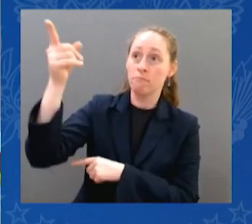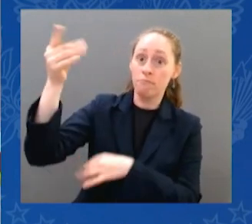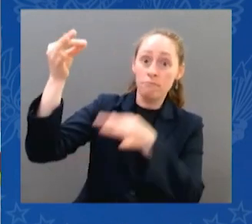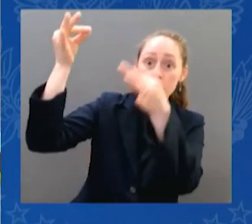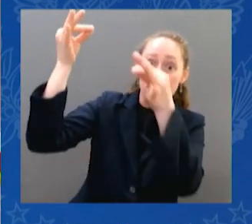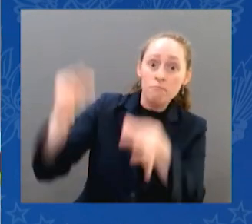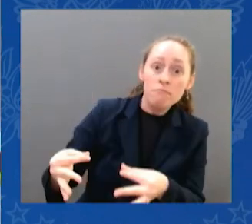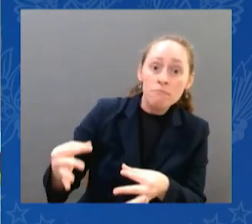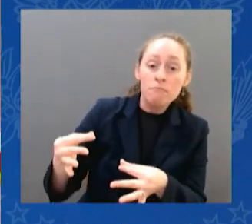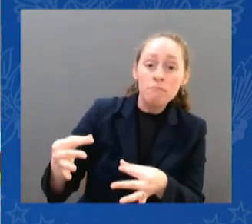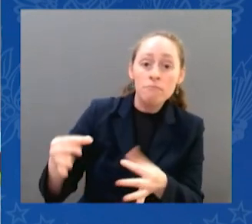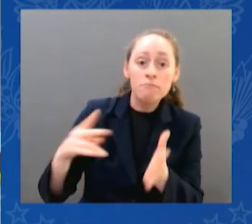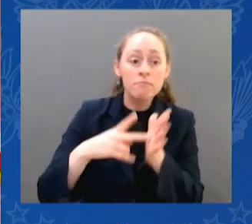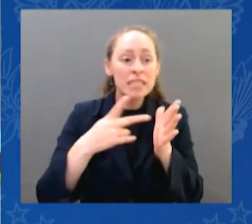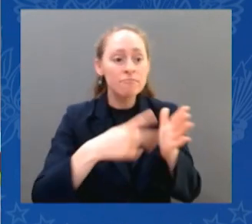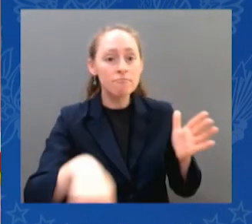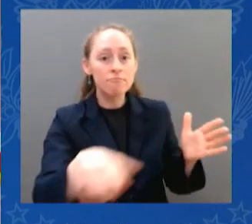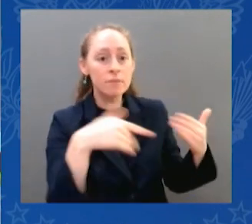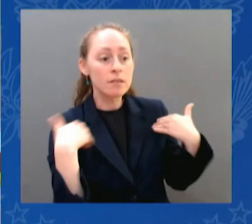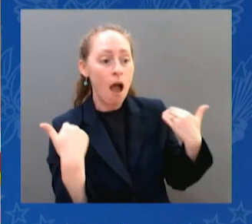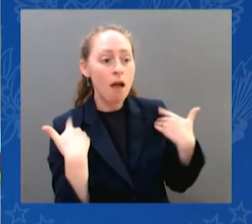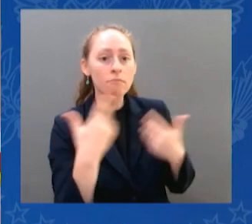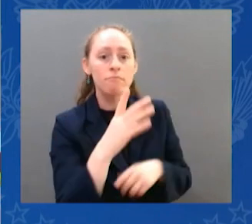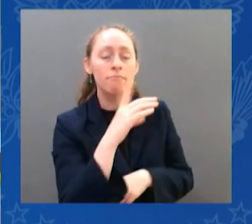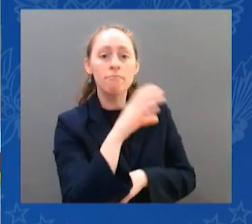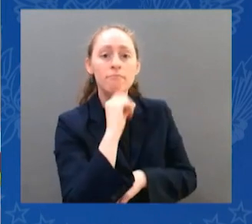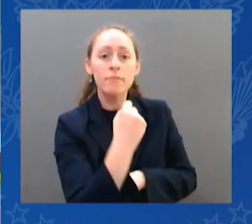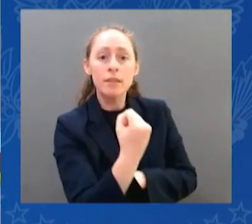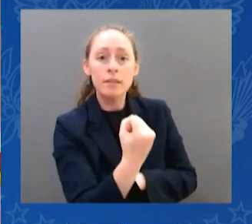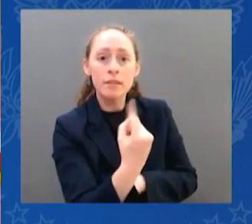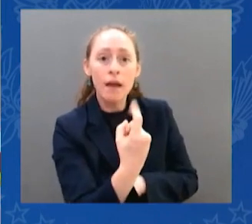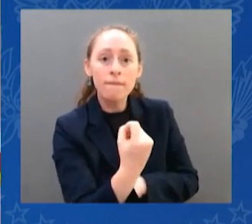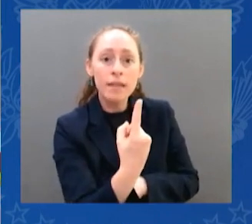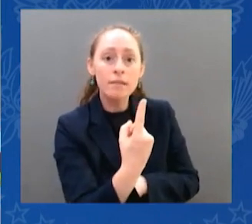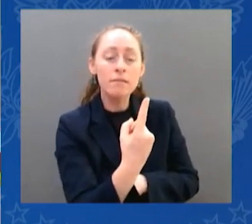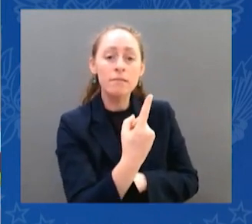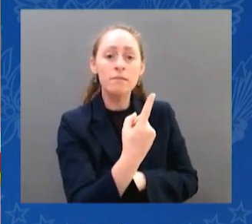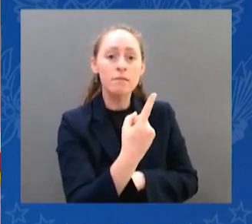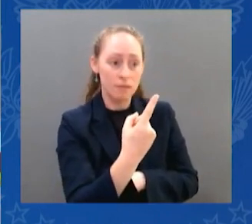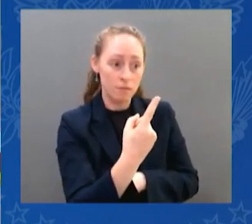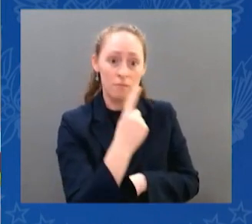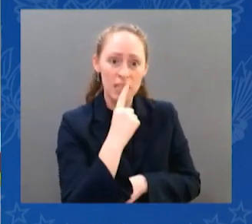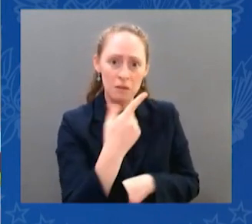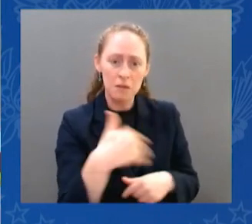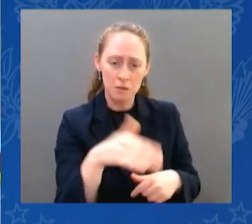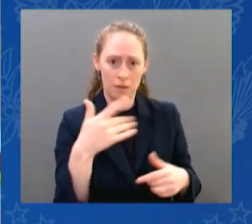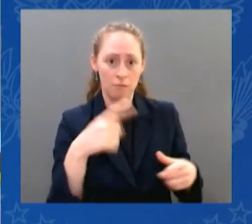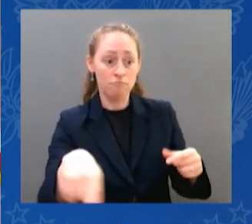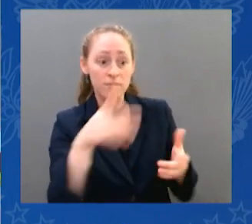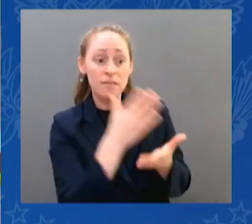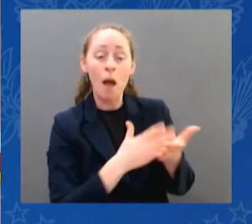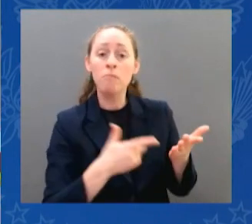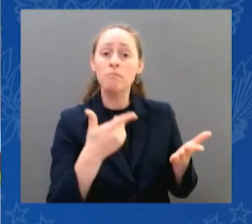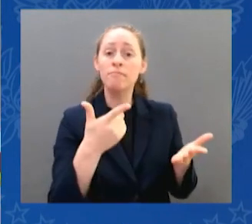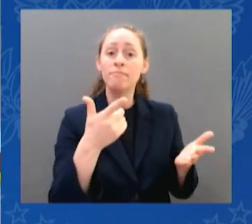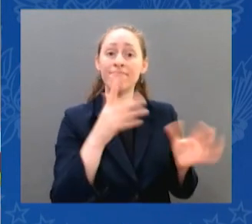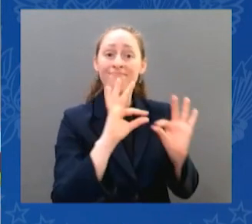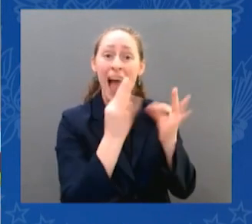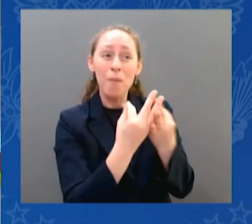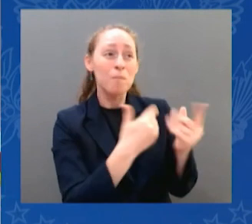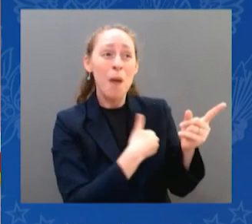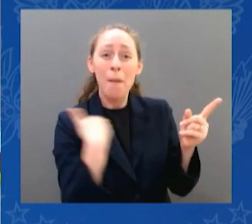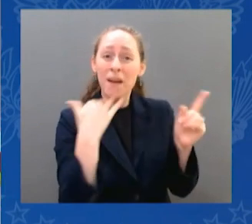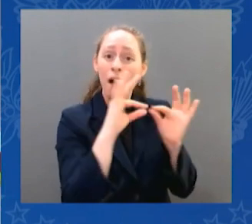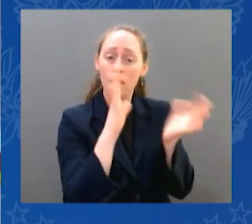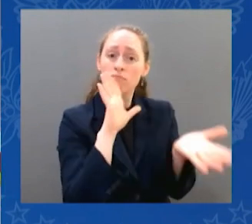of incest and finds herself pregnant, which occurs, that, you know, she can't get choice. She can't. Her health can't be